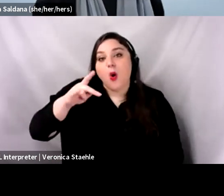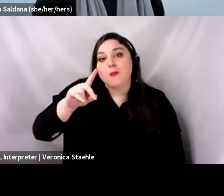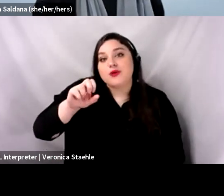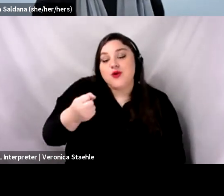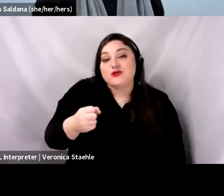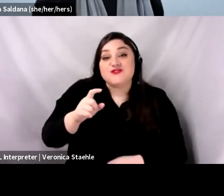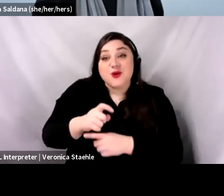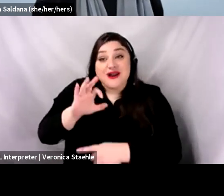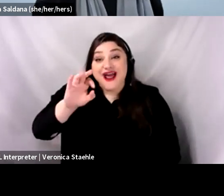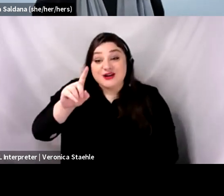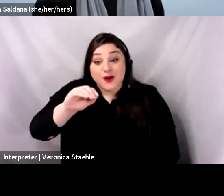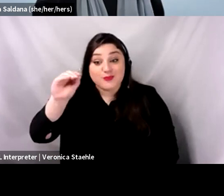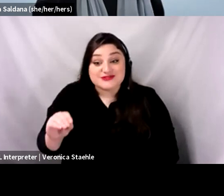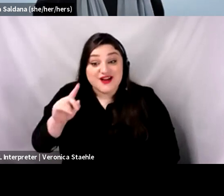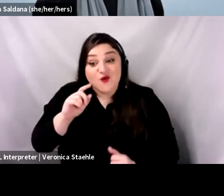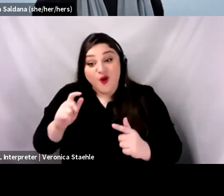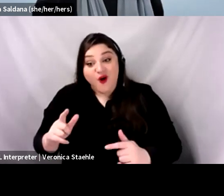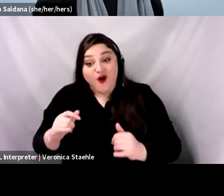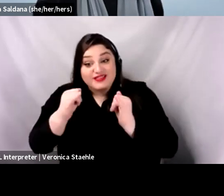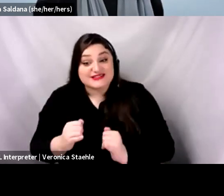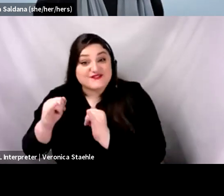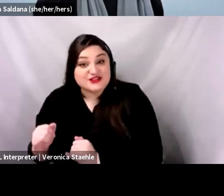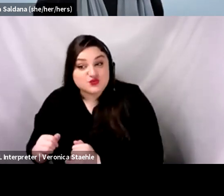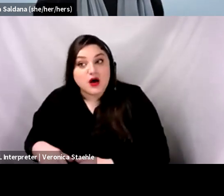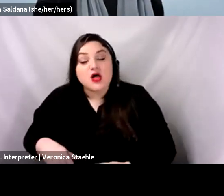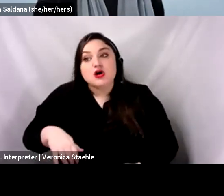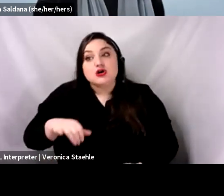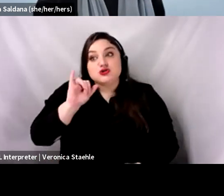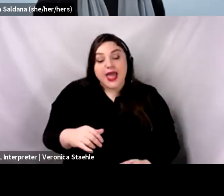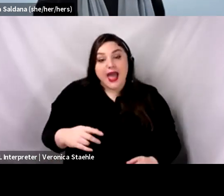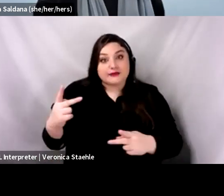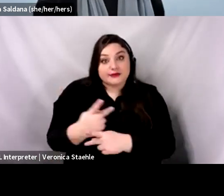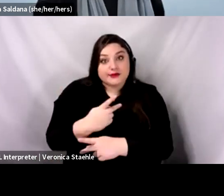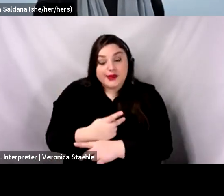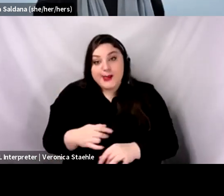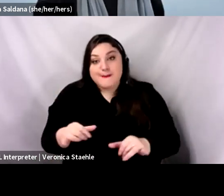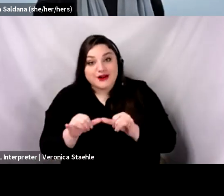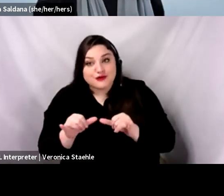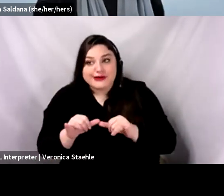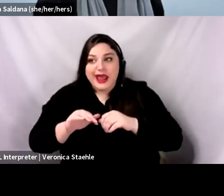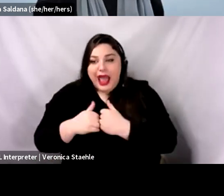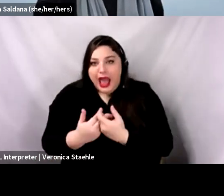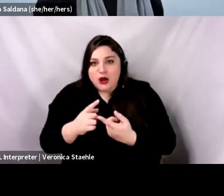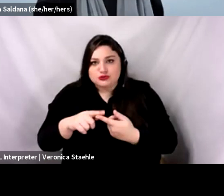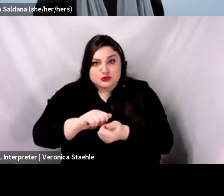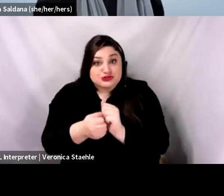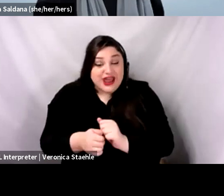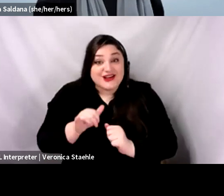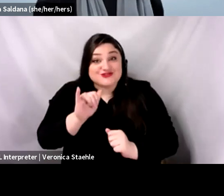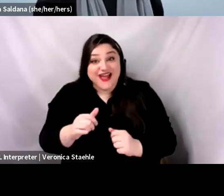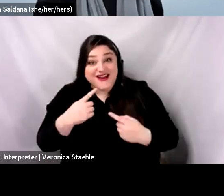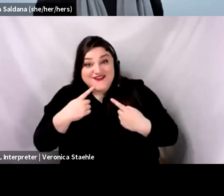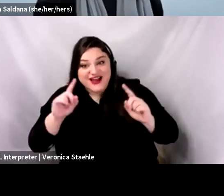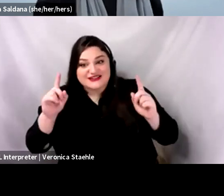individual. And so, uh, changing that metric, you know, effectiveness is, is a very broad term.